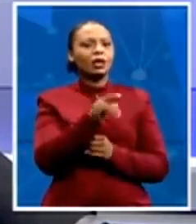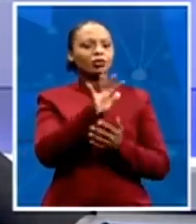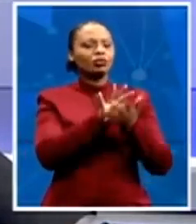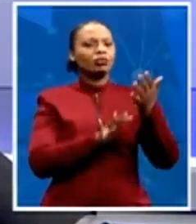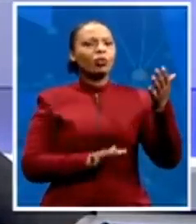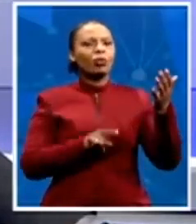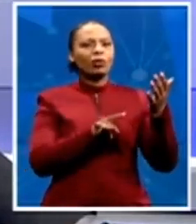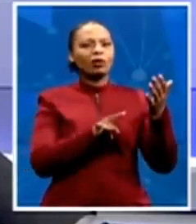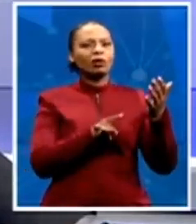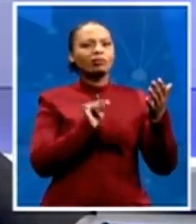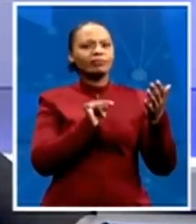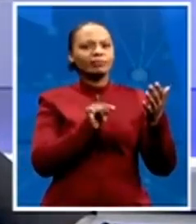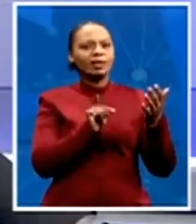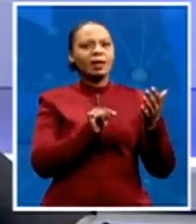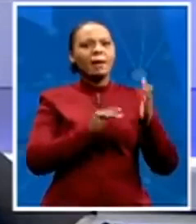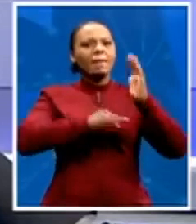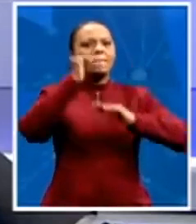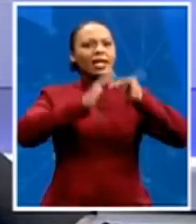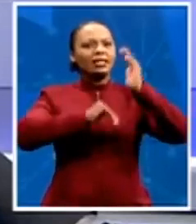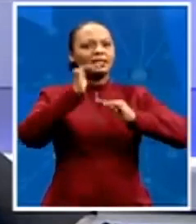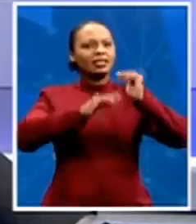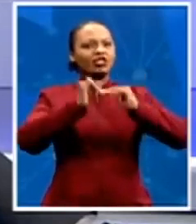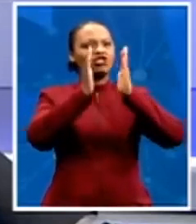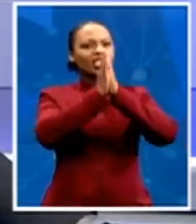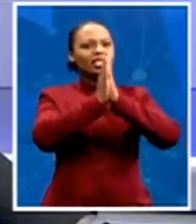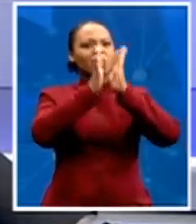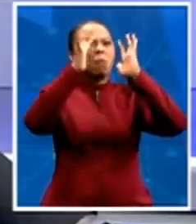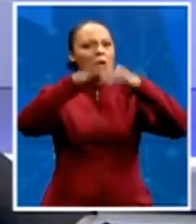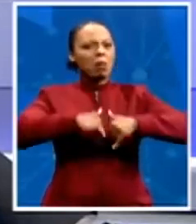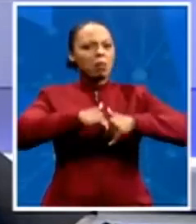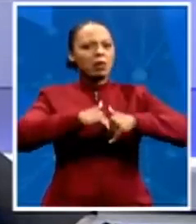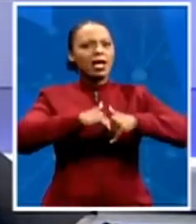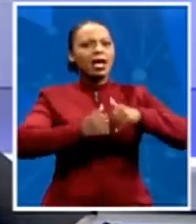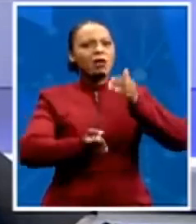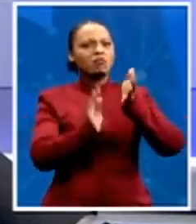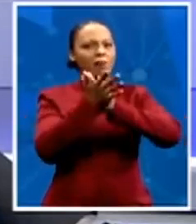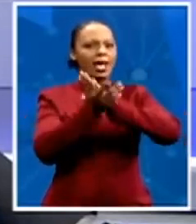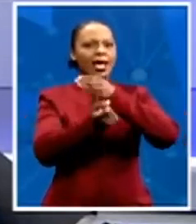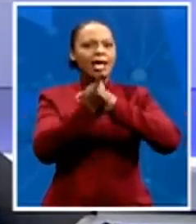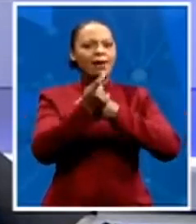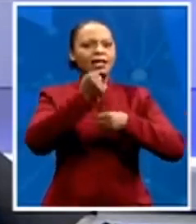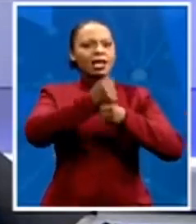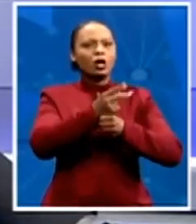that collapsed back in 2014. Remind our viewers what happened back then.